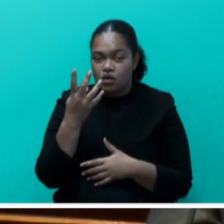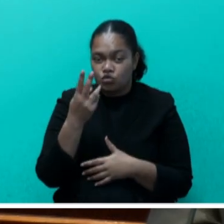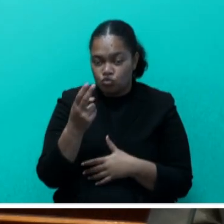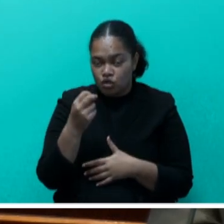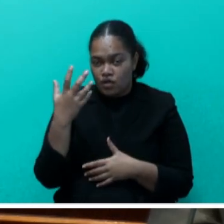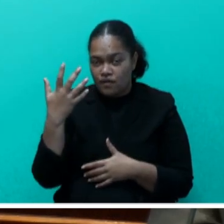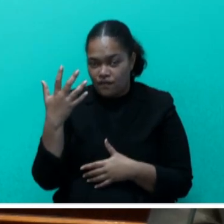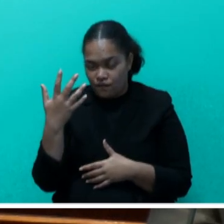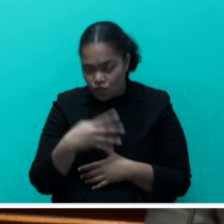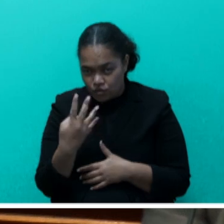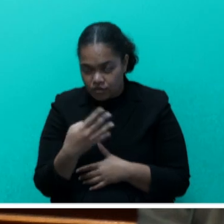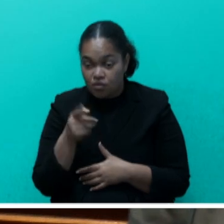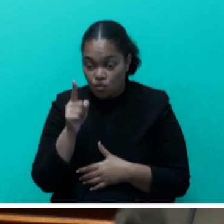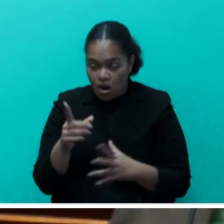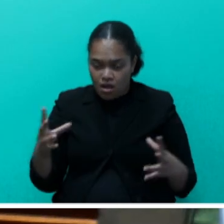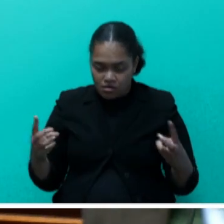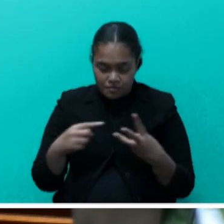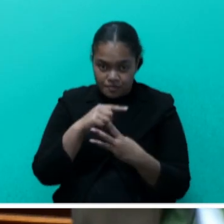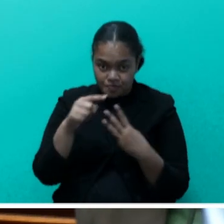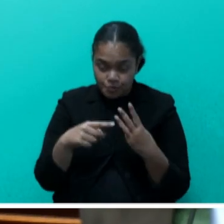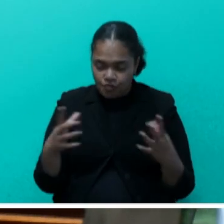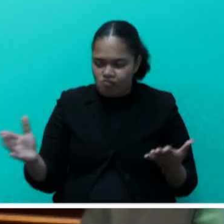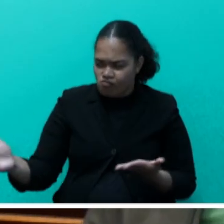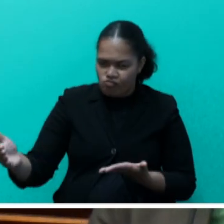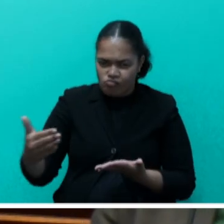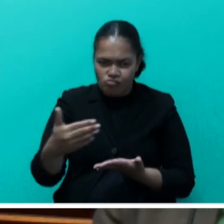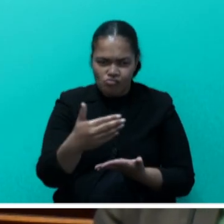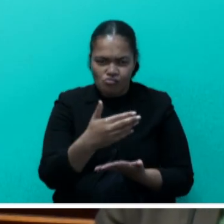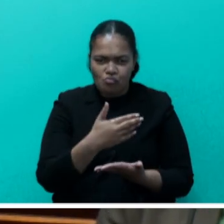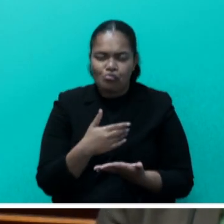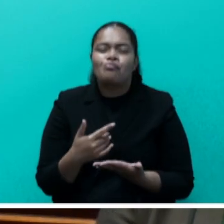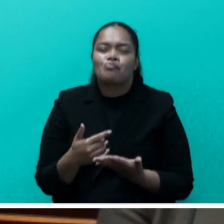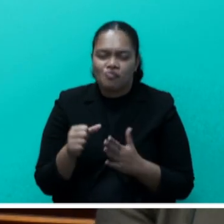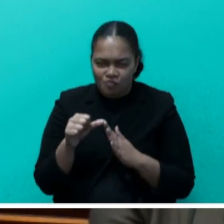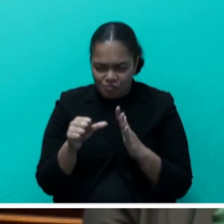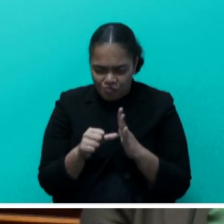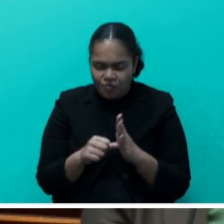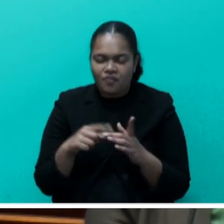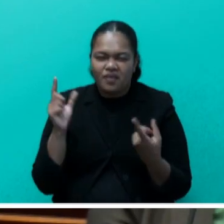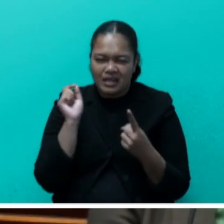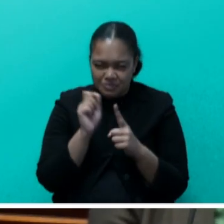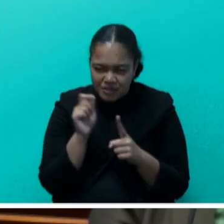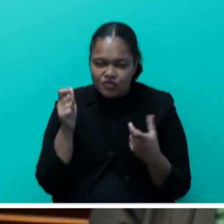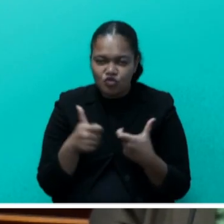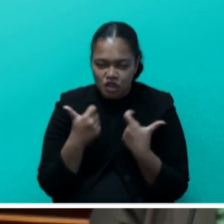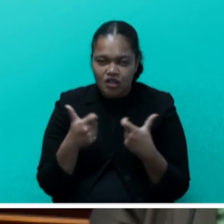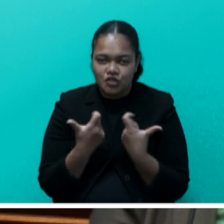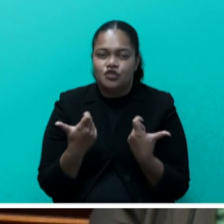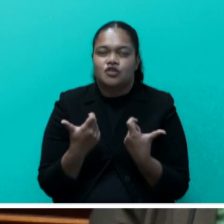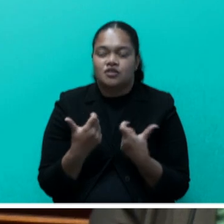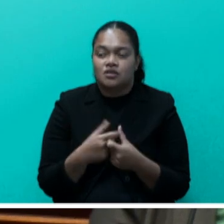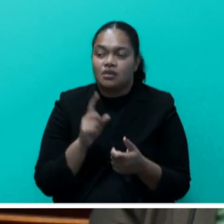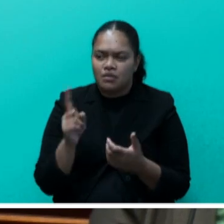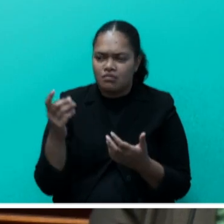have progressively shaped our collective agenda to address these specific challenges. And building on the shared